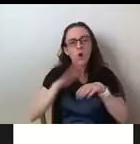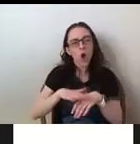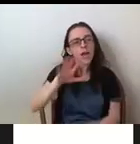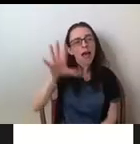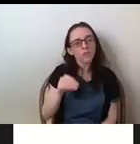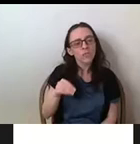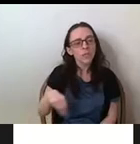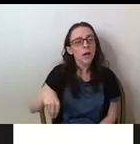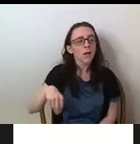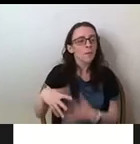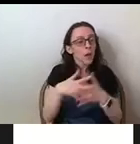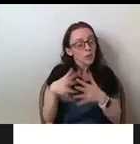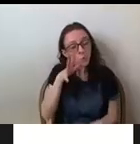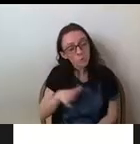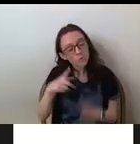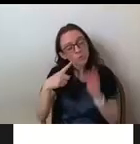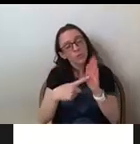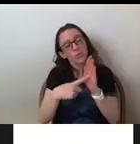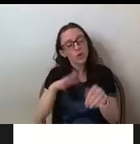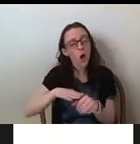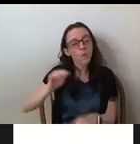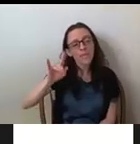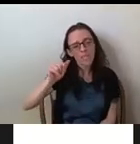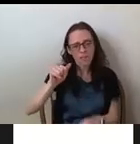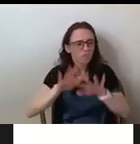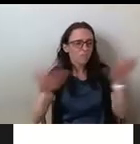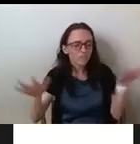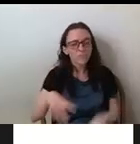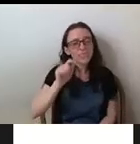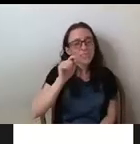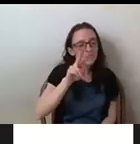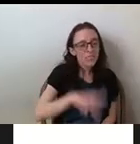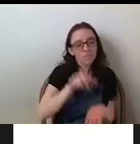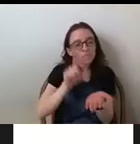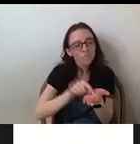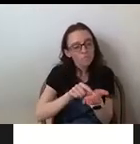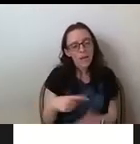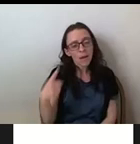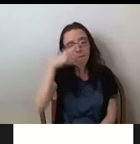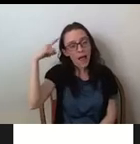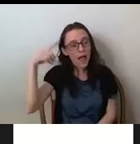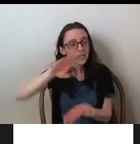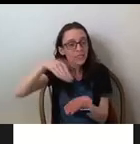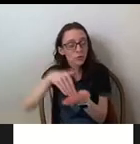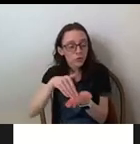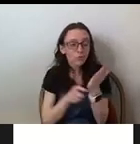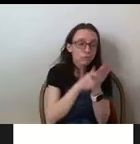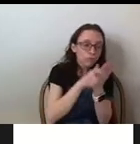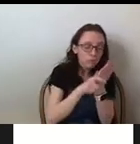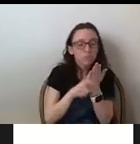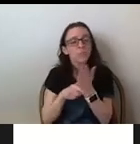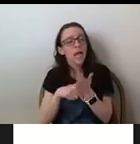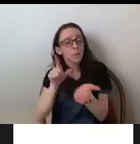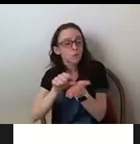of media, including television, print advertising, black centered newspapers and insane magazines. And we want to kind of create